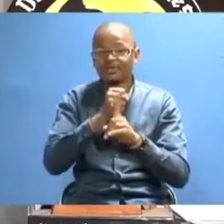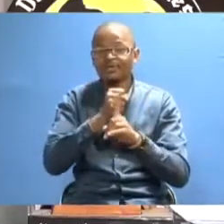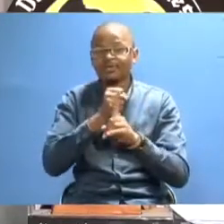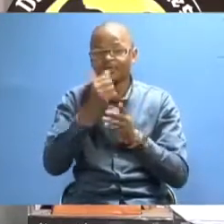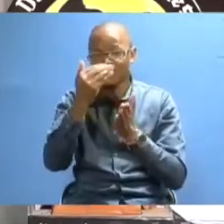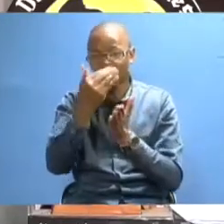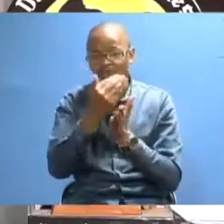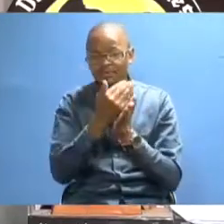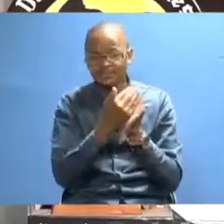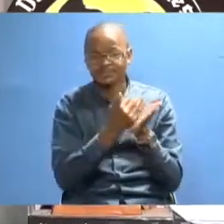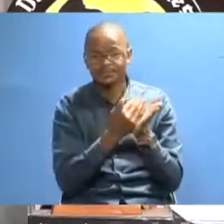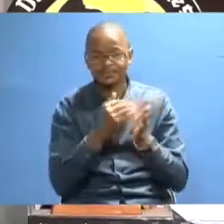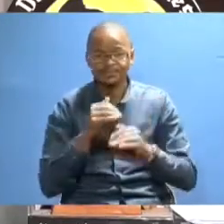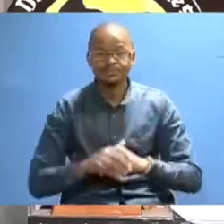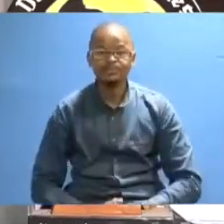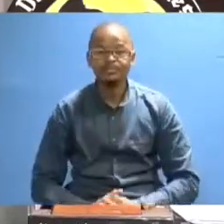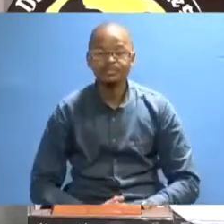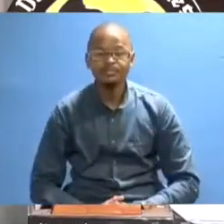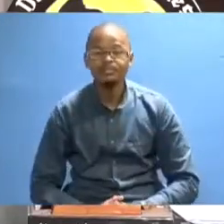program.